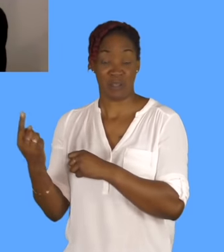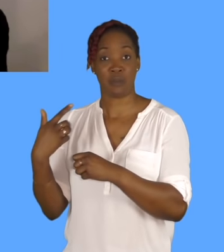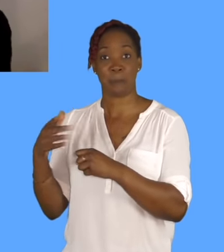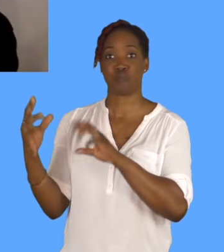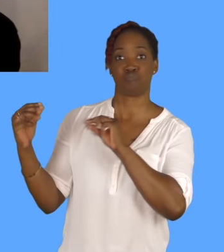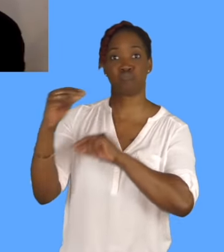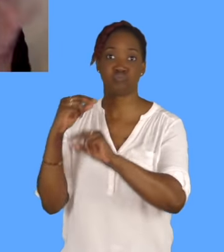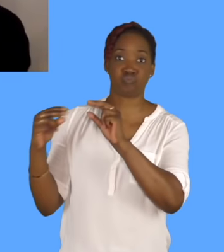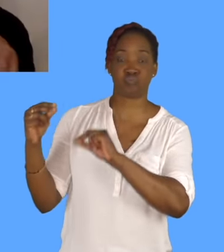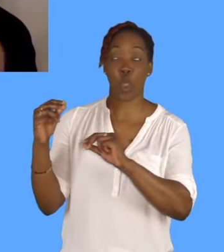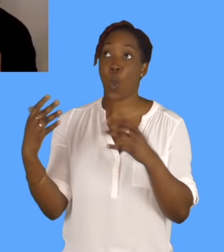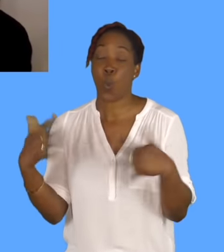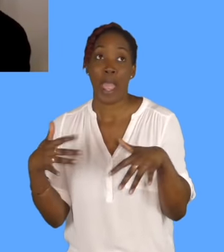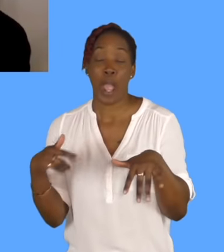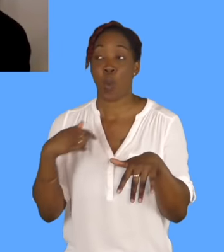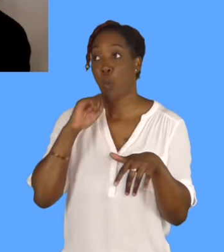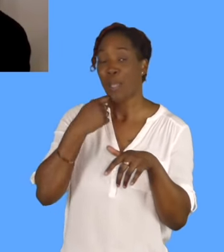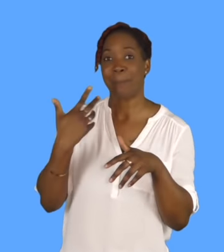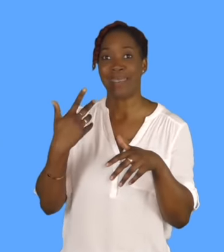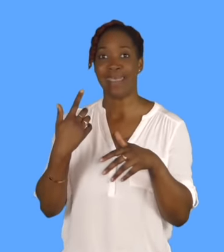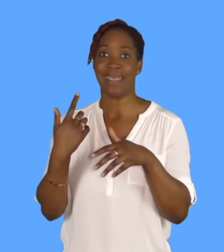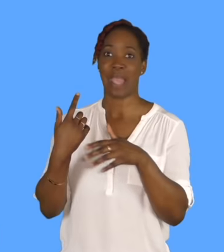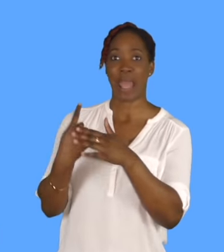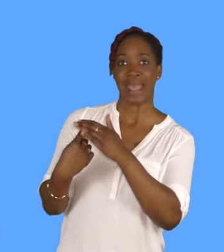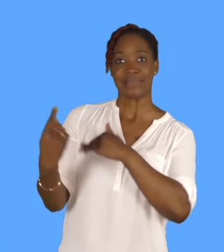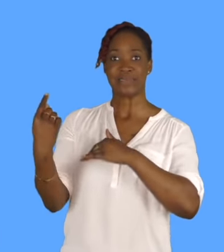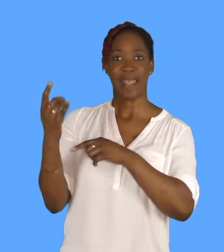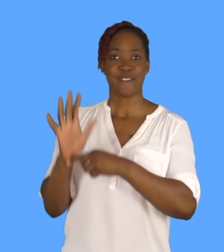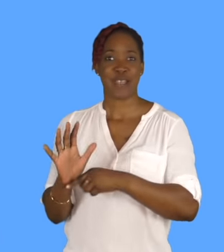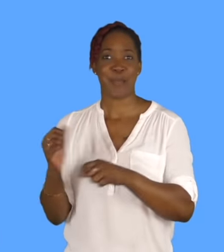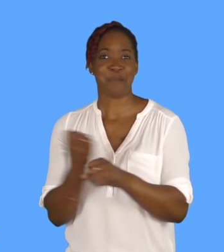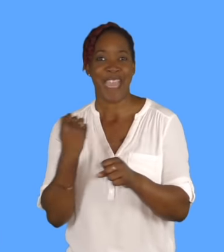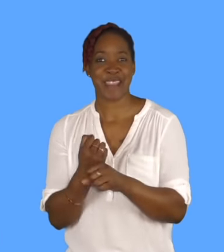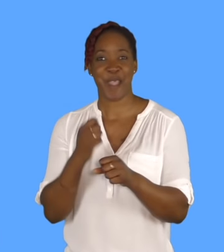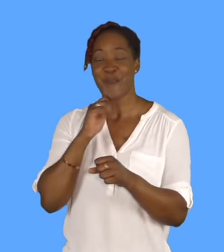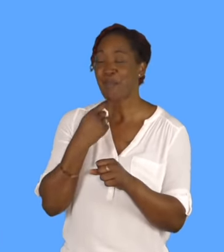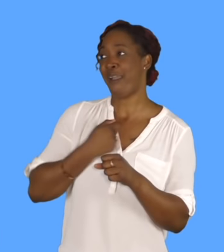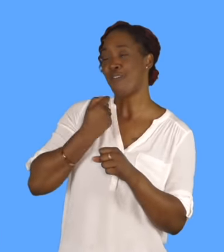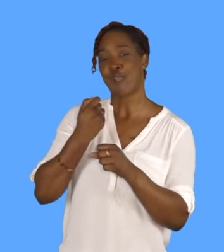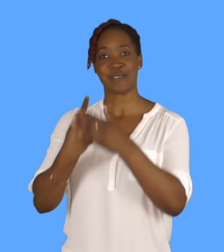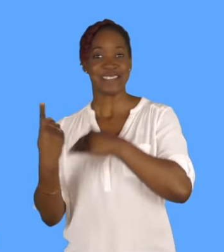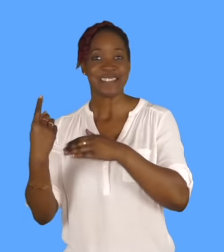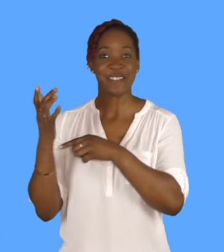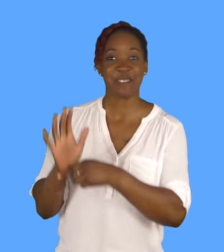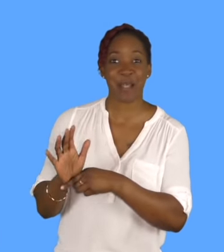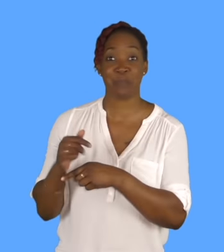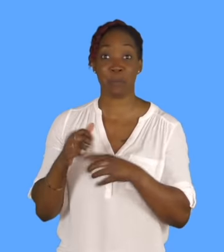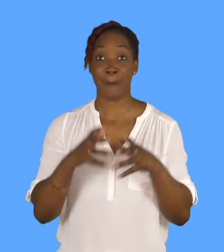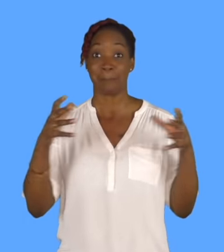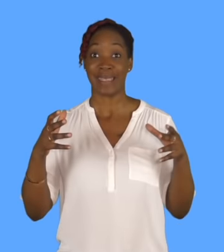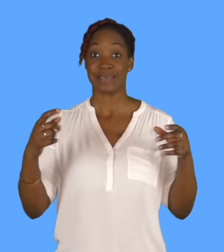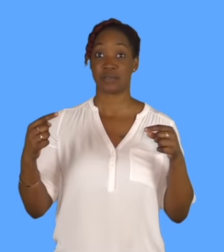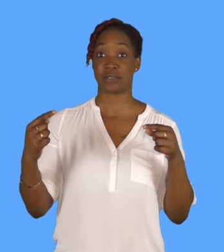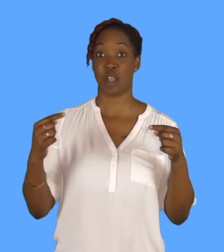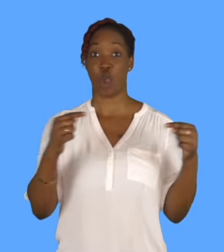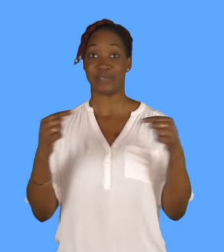filmmakers, or probably we're going to be only indie filmmakers. And then our biggest competition always is going to be the mainstream. It's not even